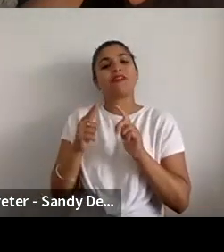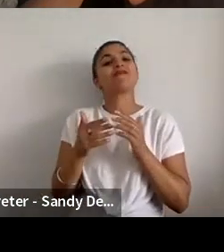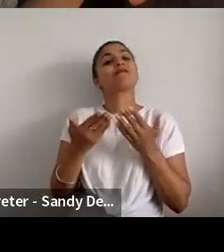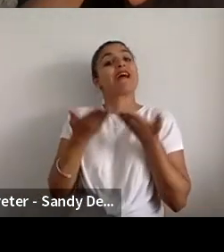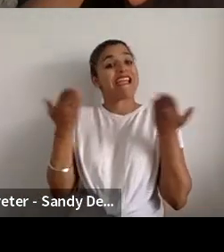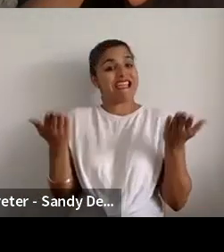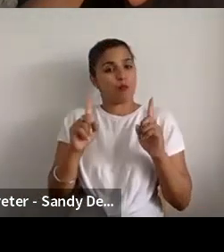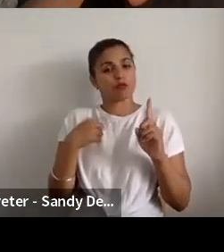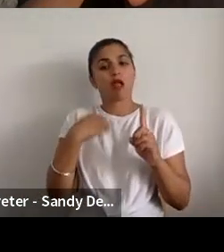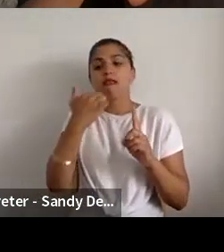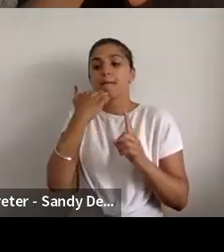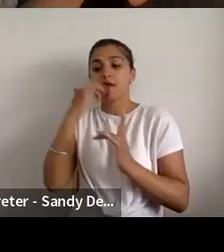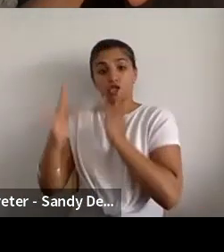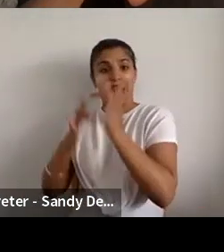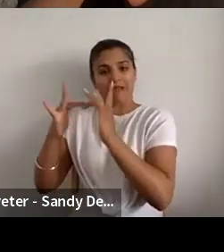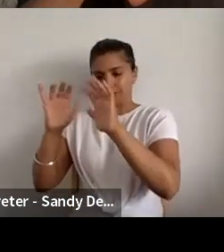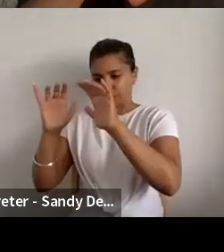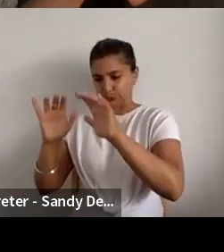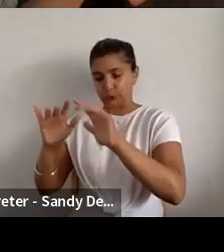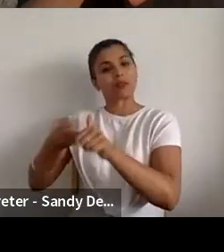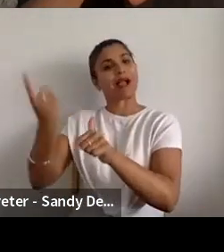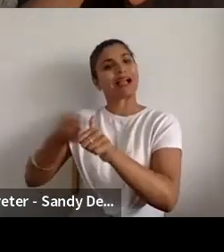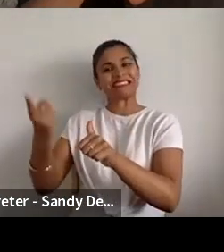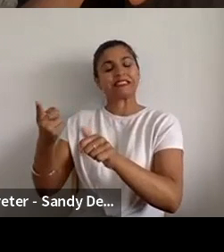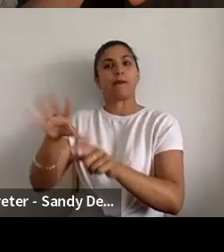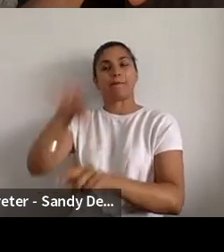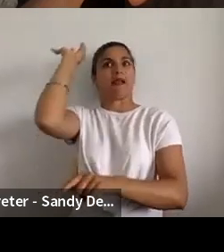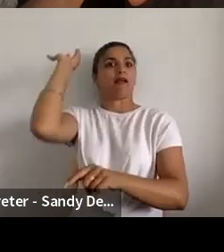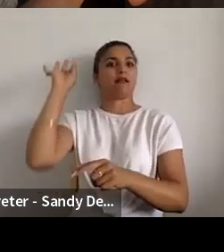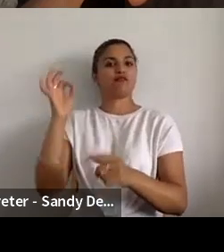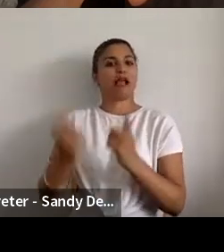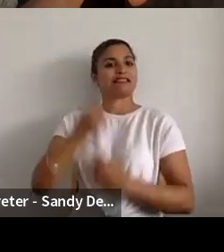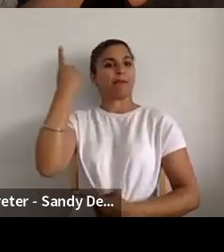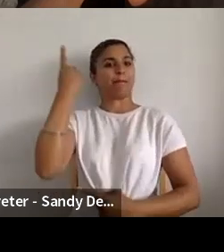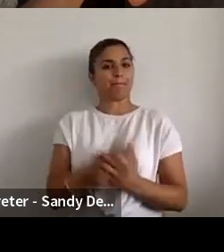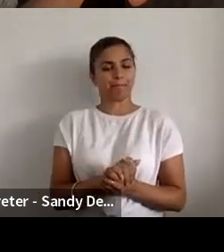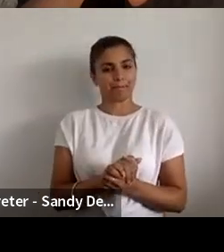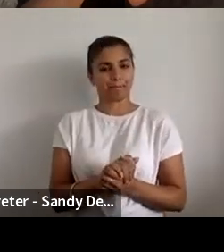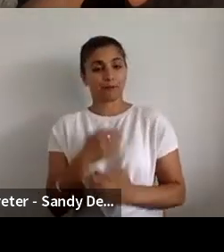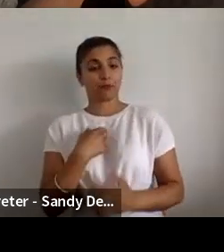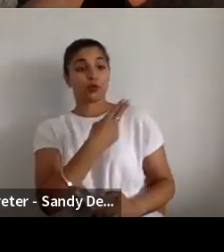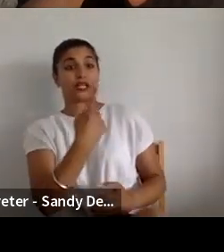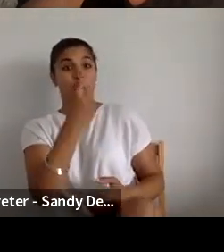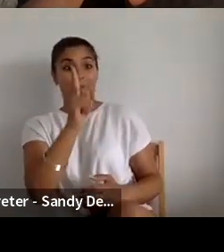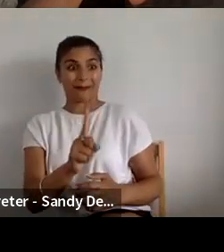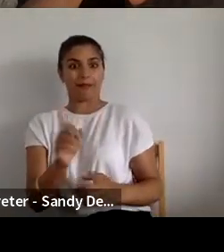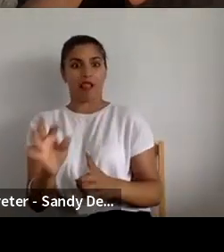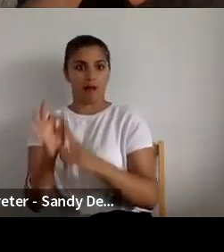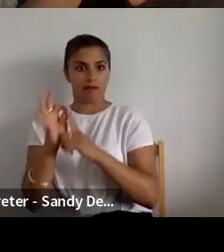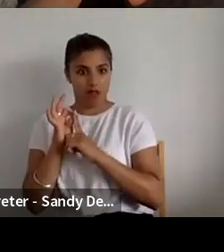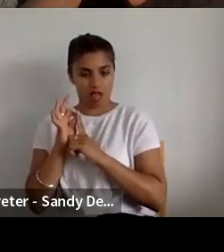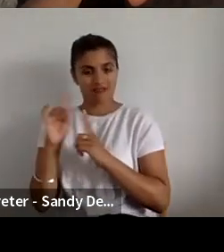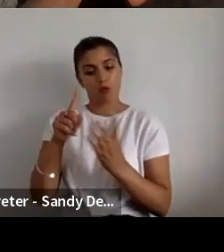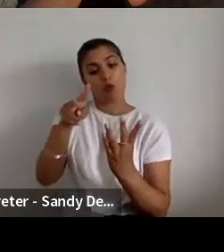So we had 56 applications for the early career producer call out and 21 for the mid-career and established live art producer